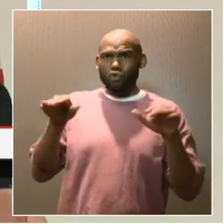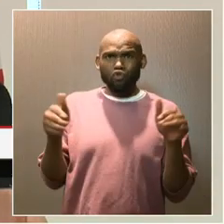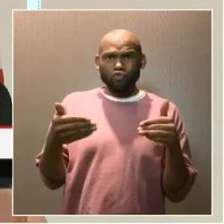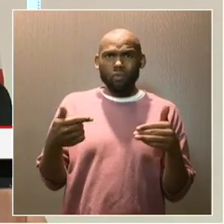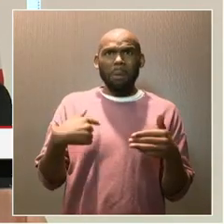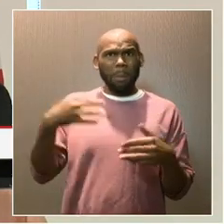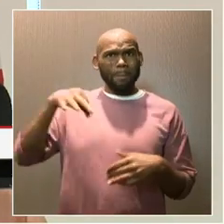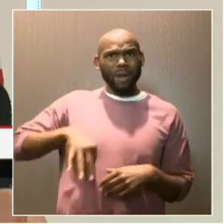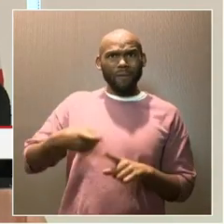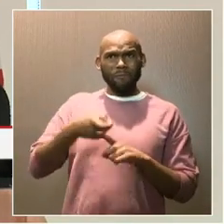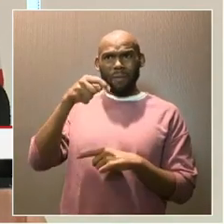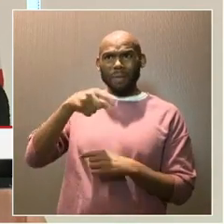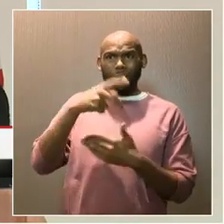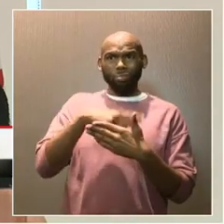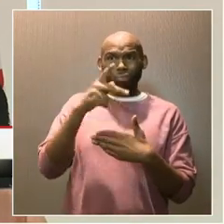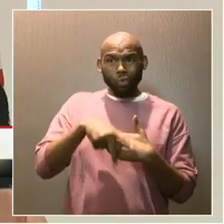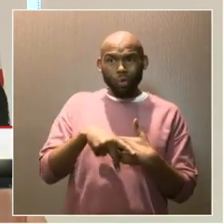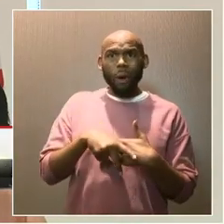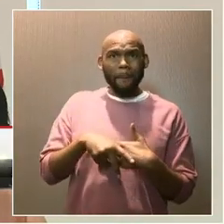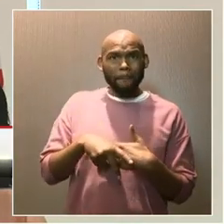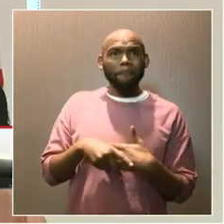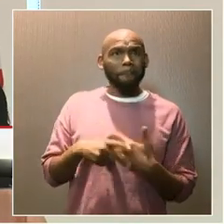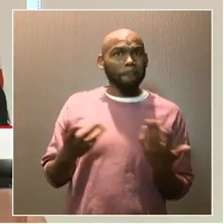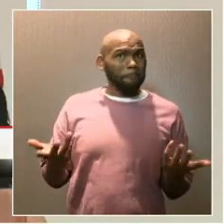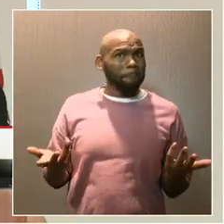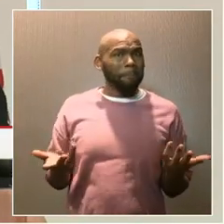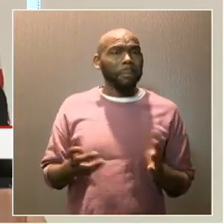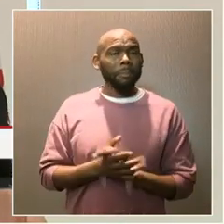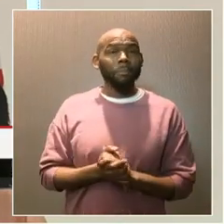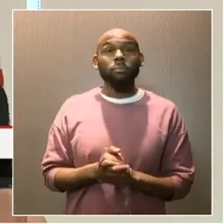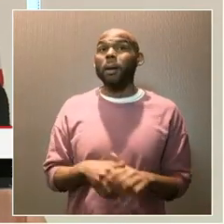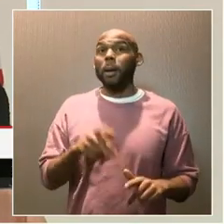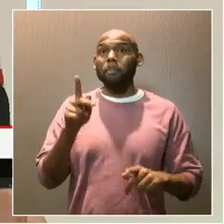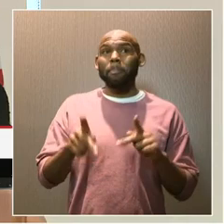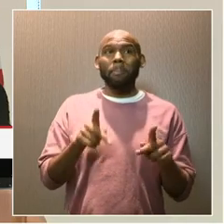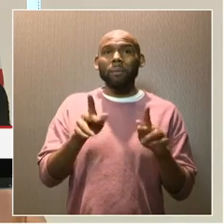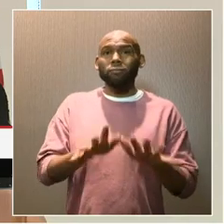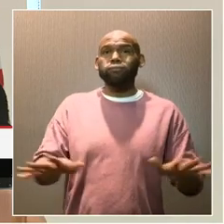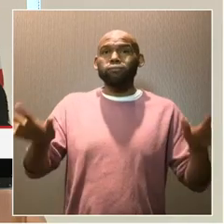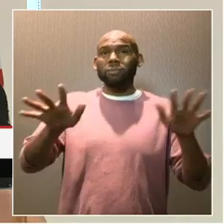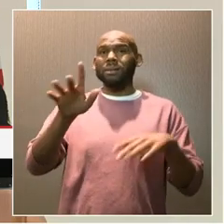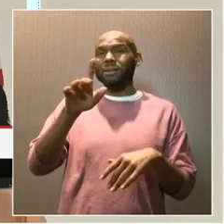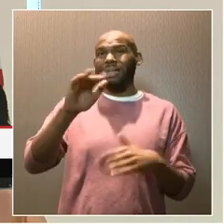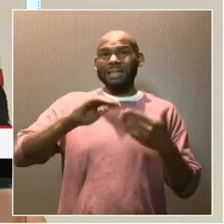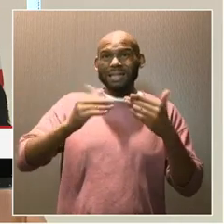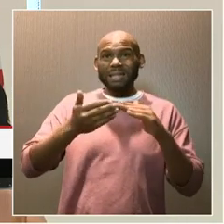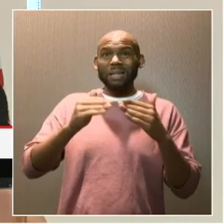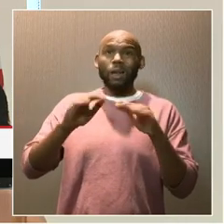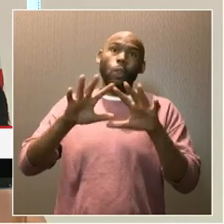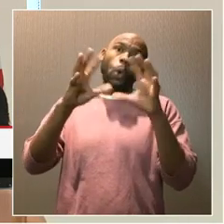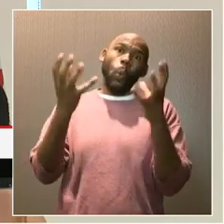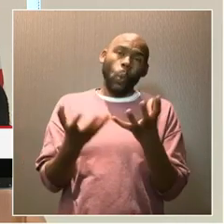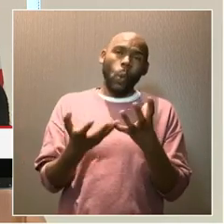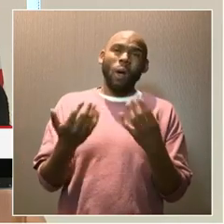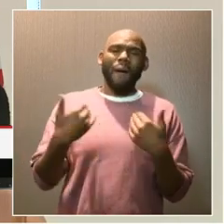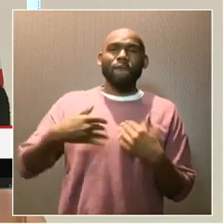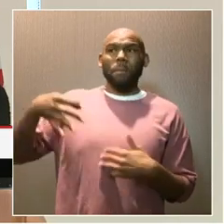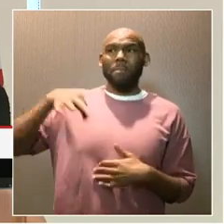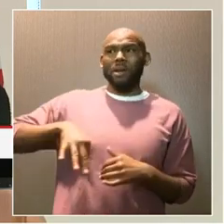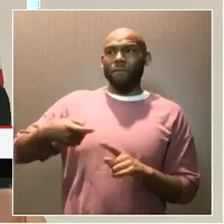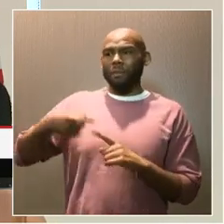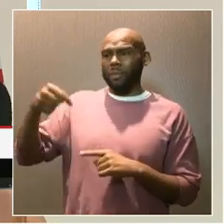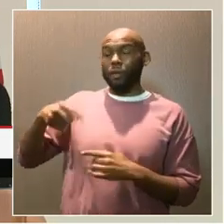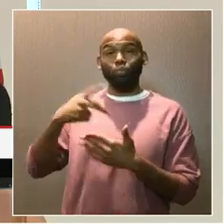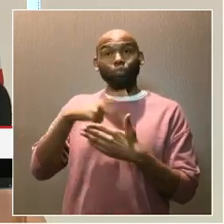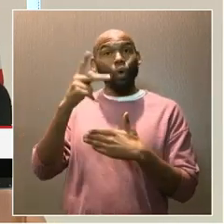that have benefited from these programs and people across the city and across the world that have benefited from these